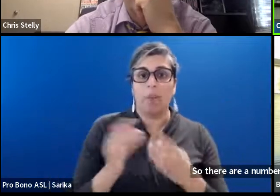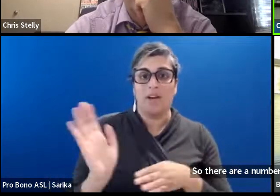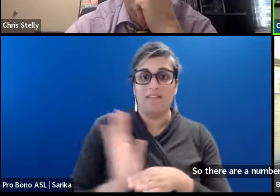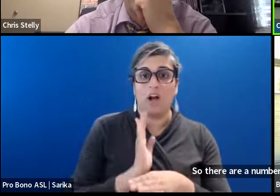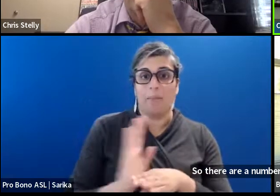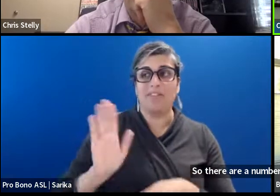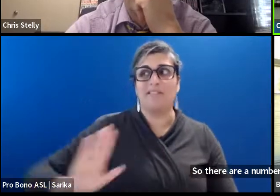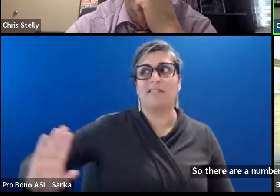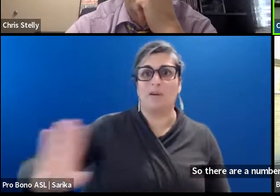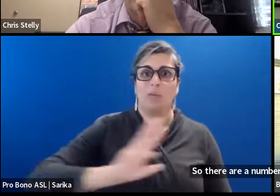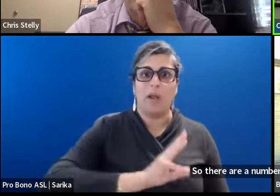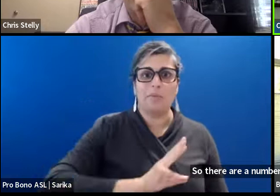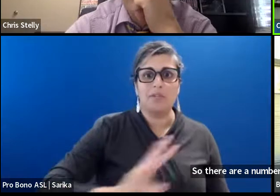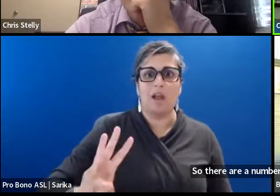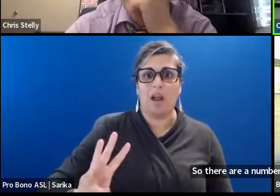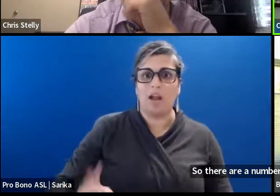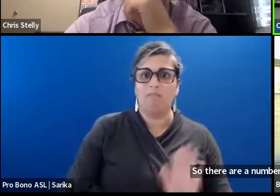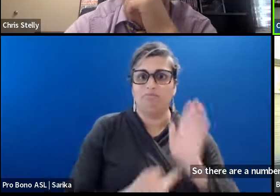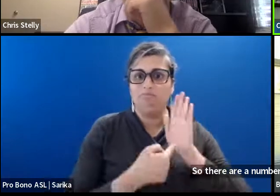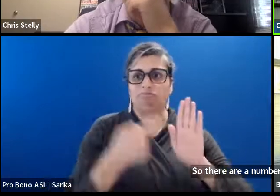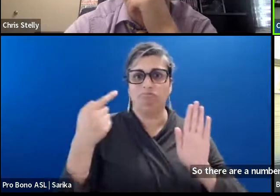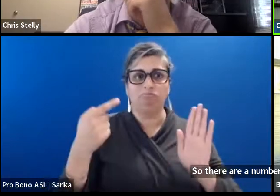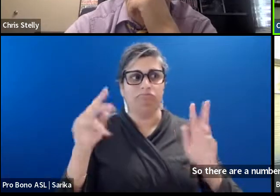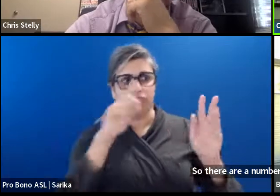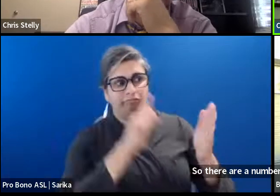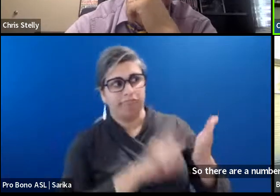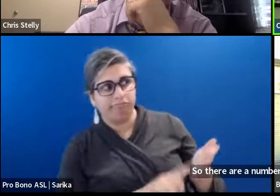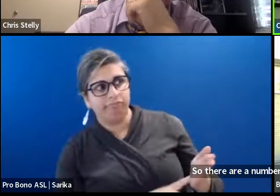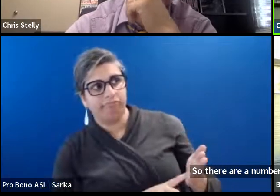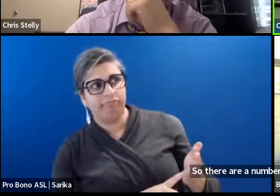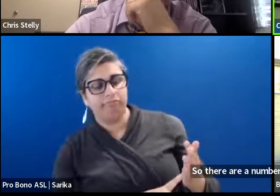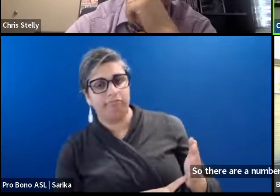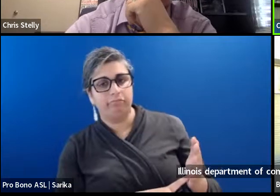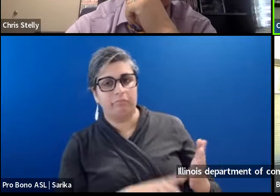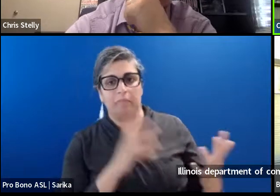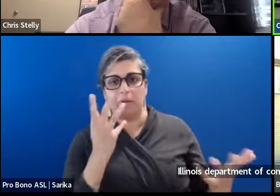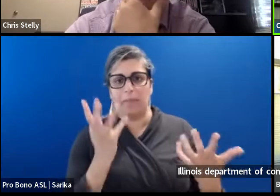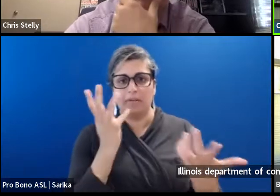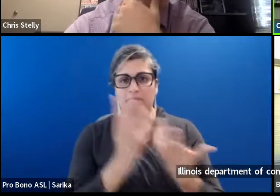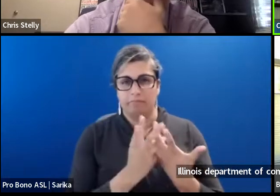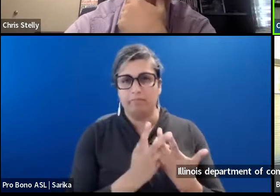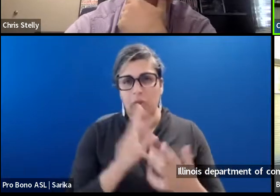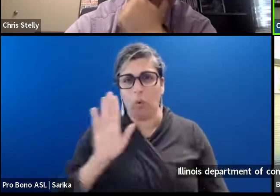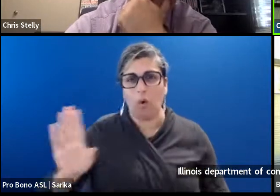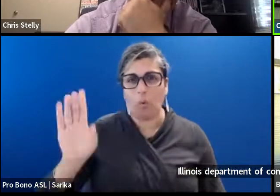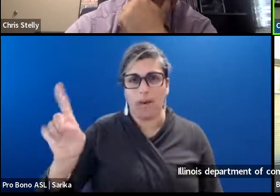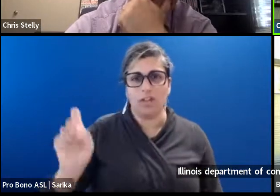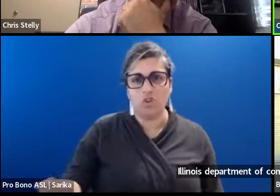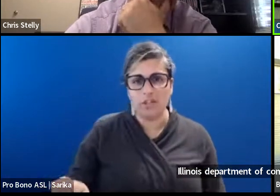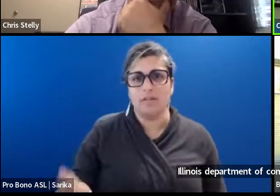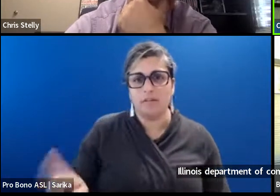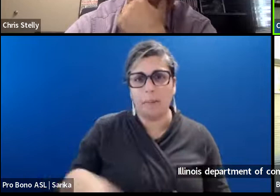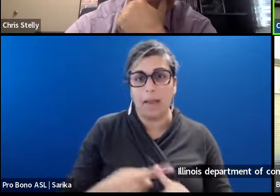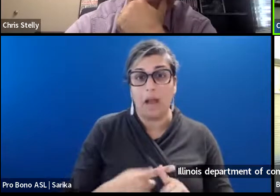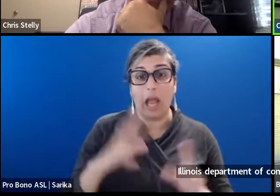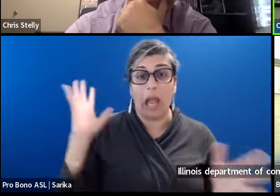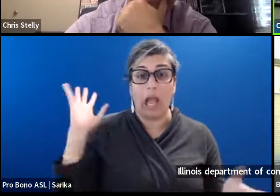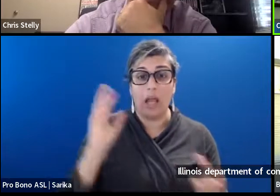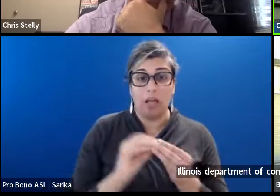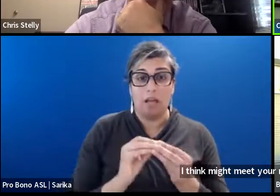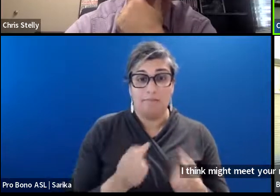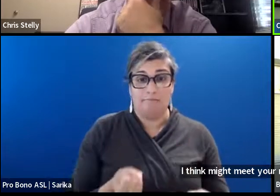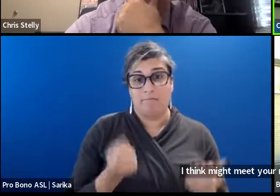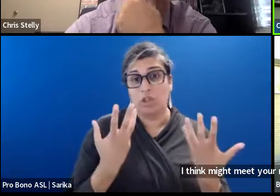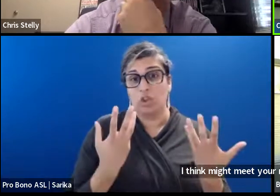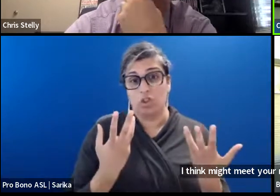uh, that, that, uh, I think, uh, might meet your, your needs there, uh, in terms of, uh, how much is being,